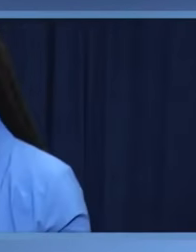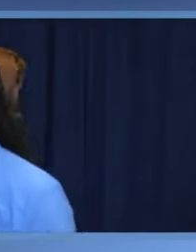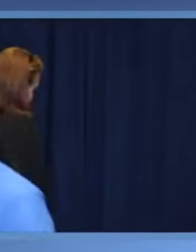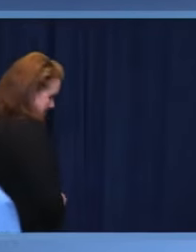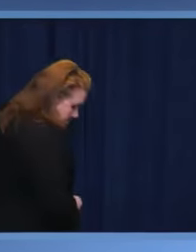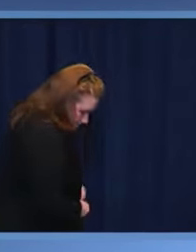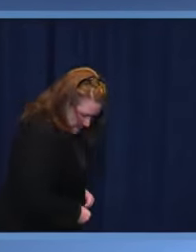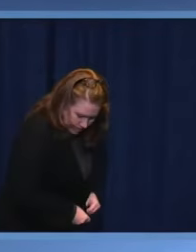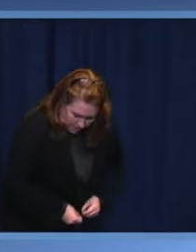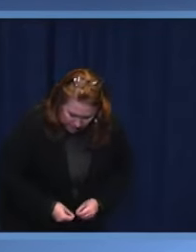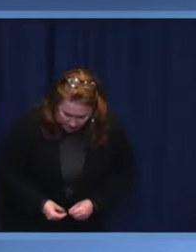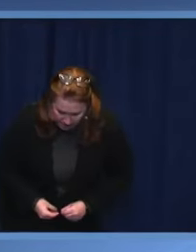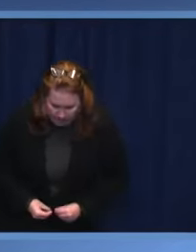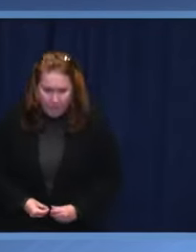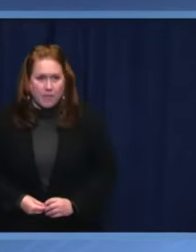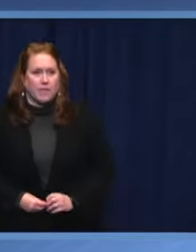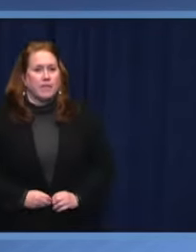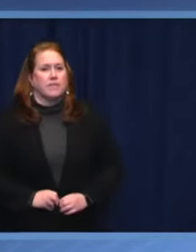Wait for the cue.